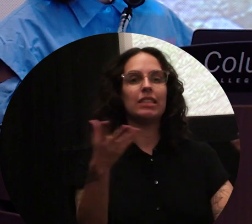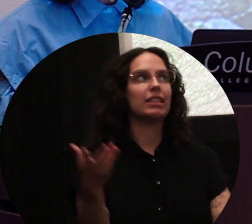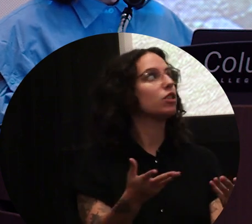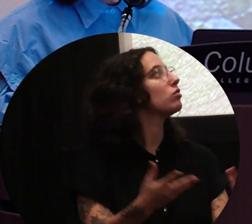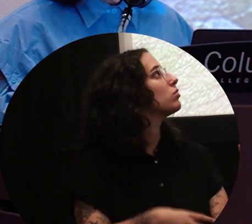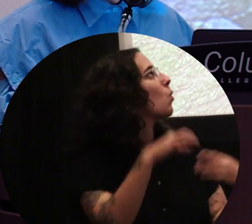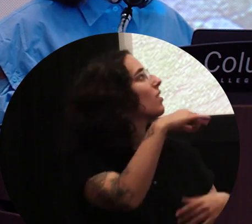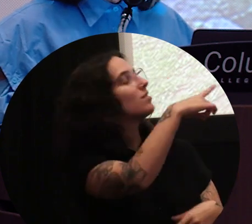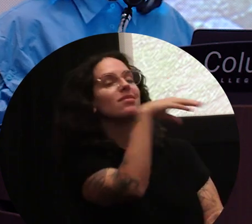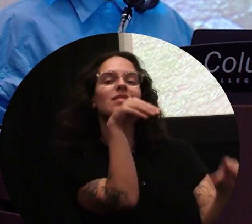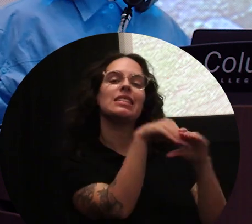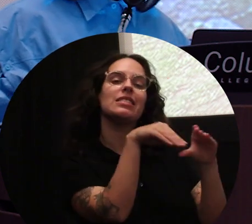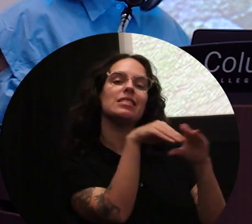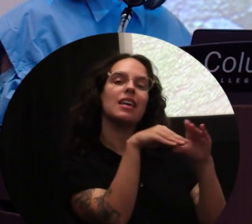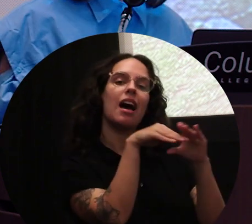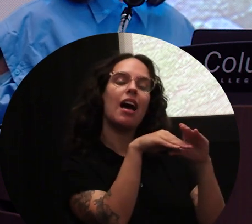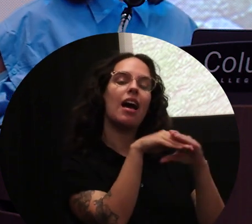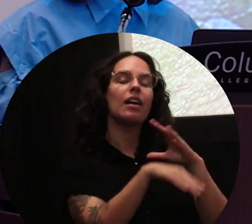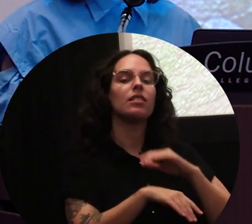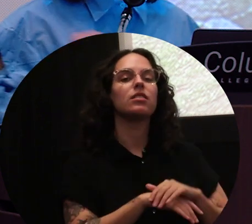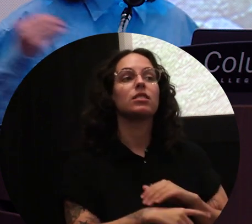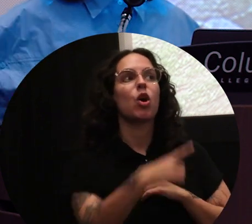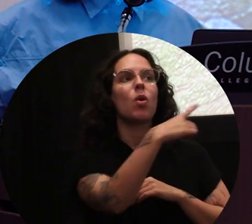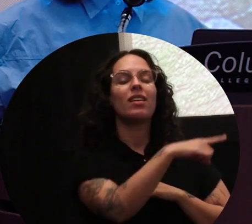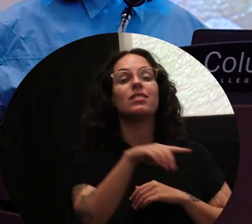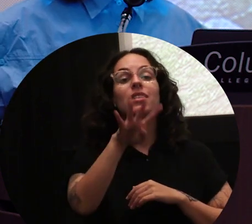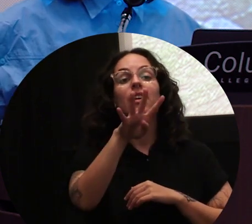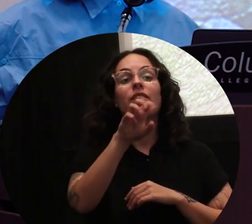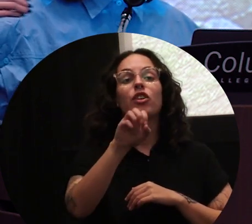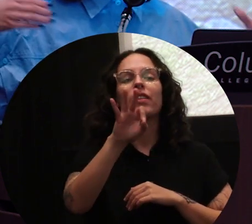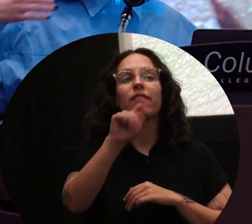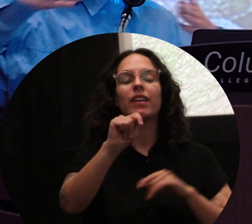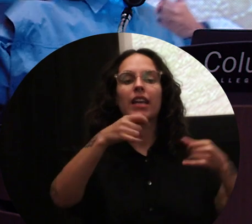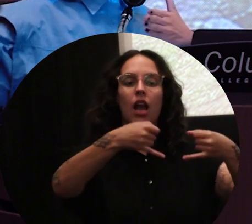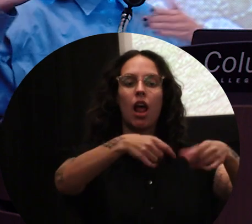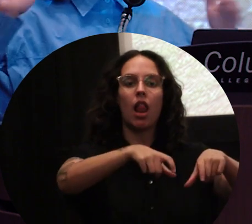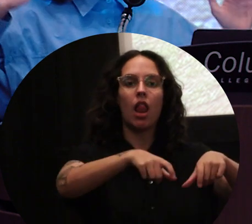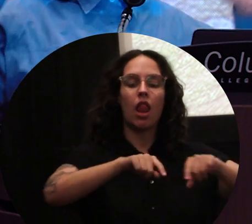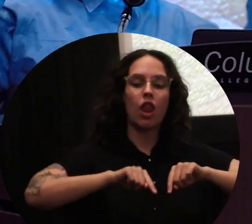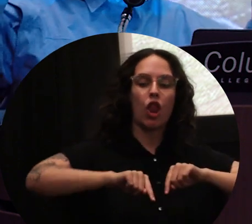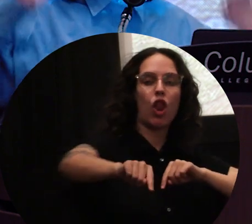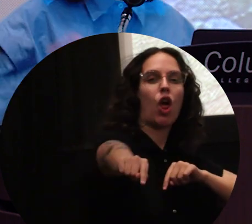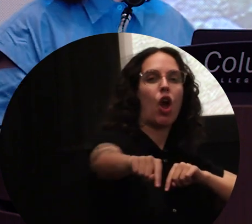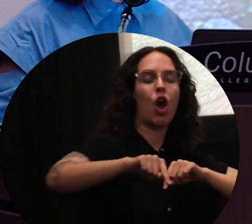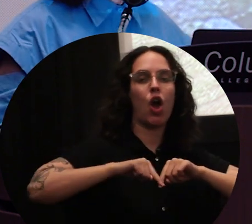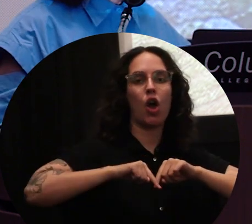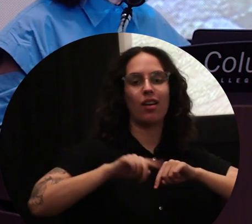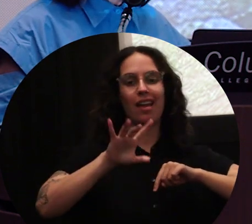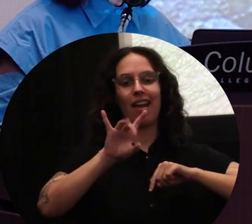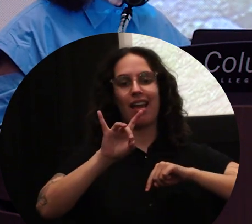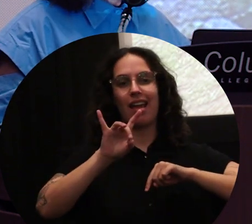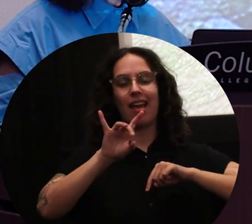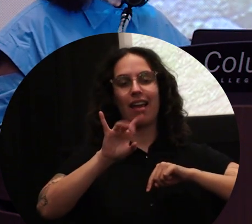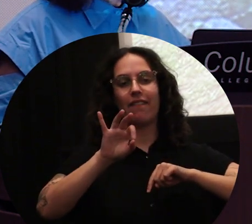the space. The piece was, it says 40 foot long, eight feet wide, and 14 feet